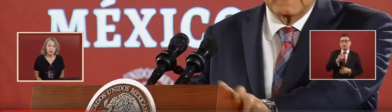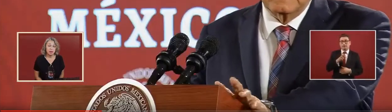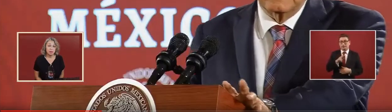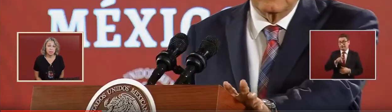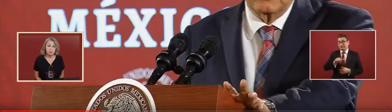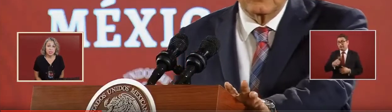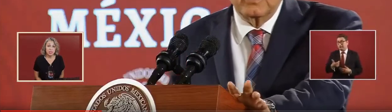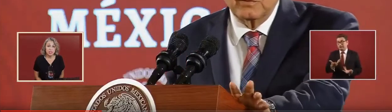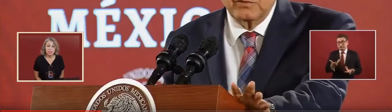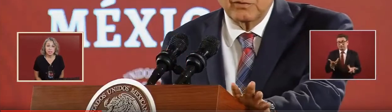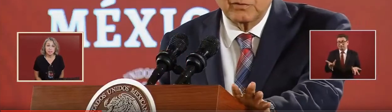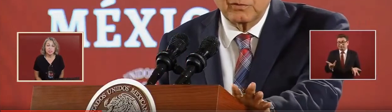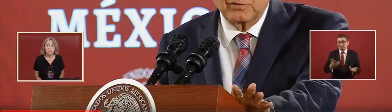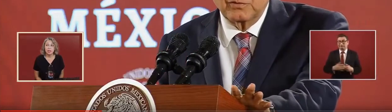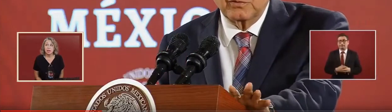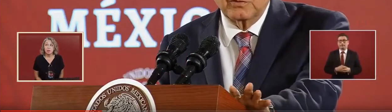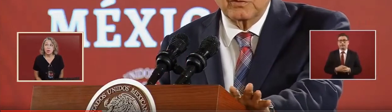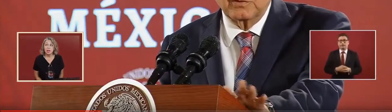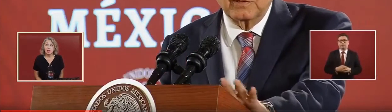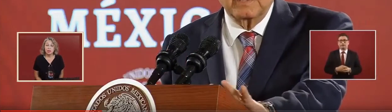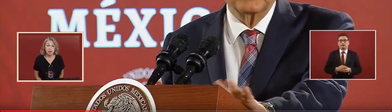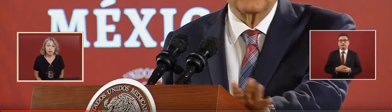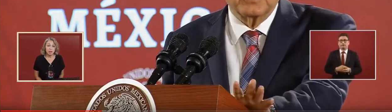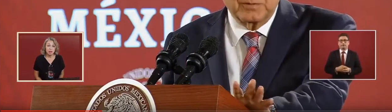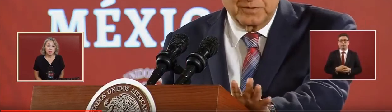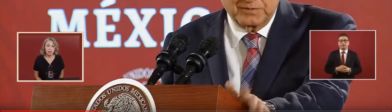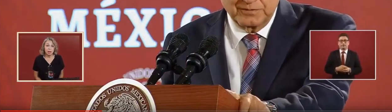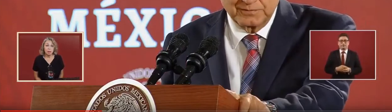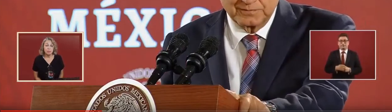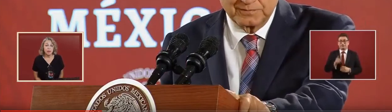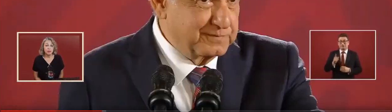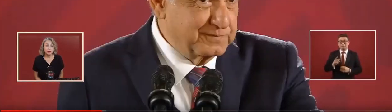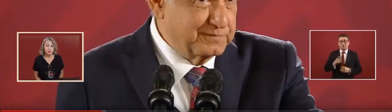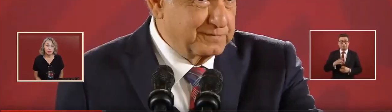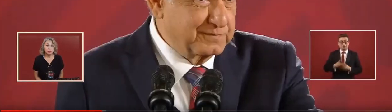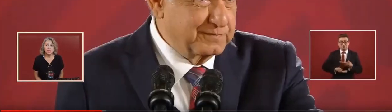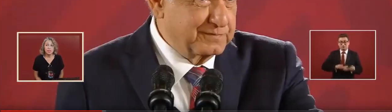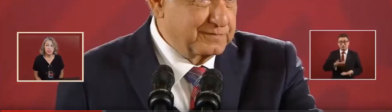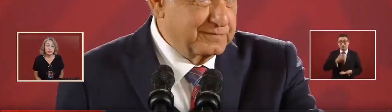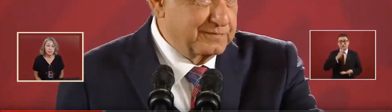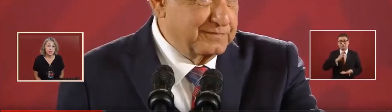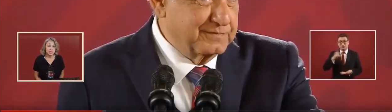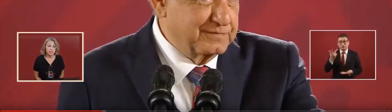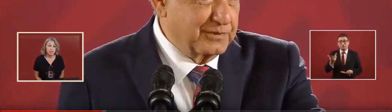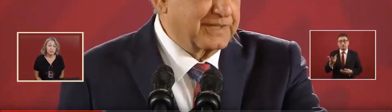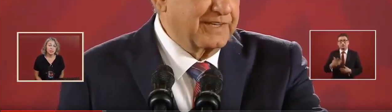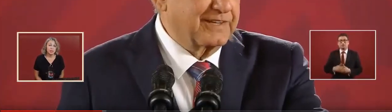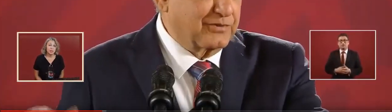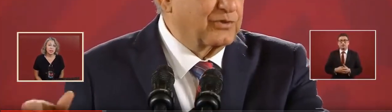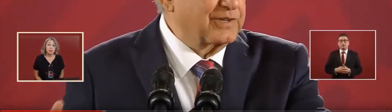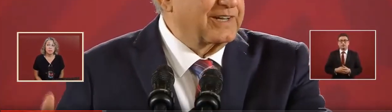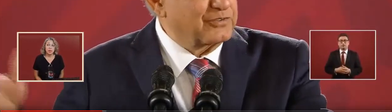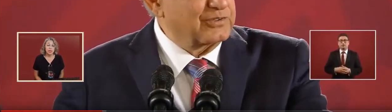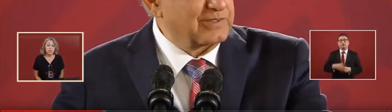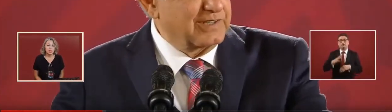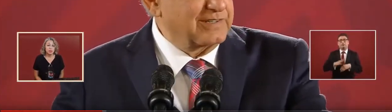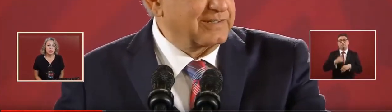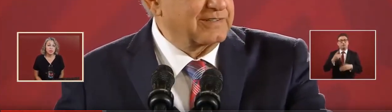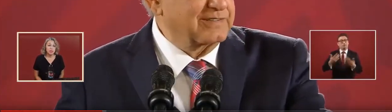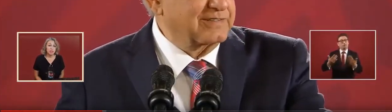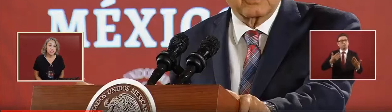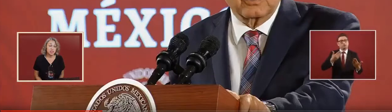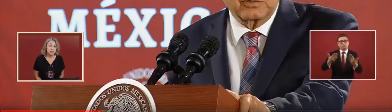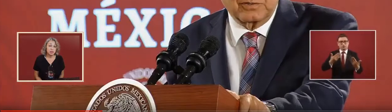We are talking about the best service because in relation to other